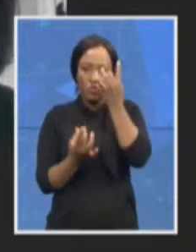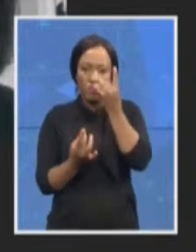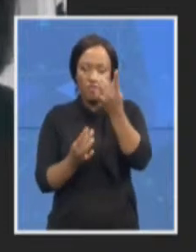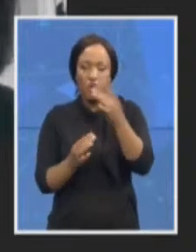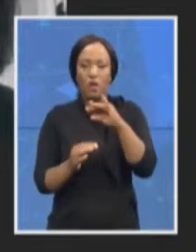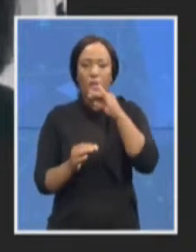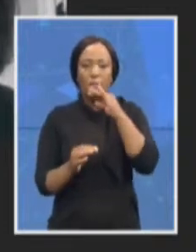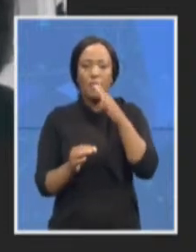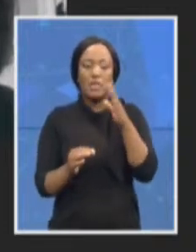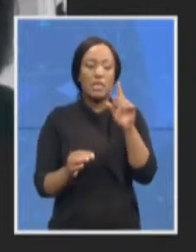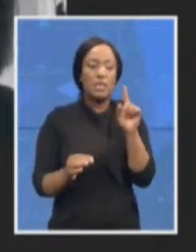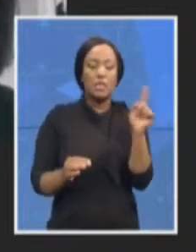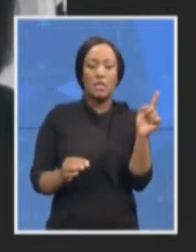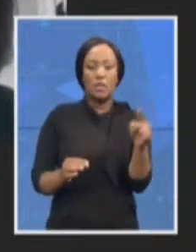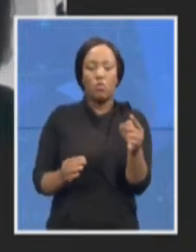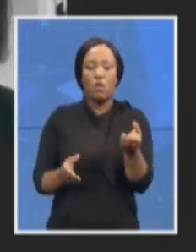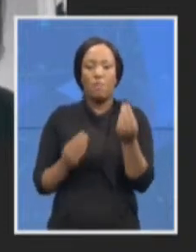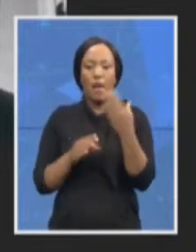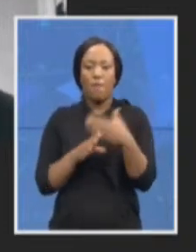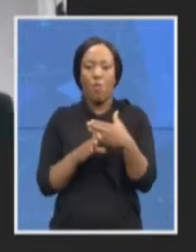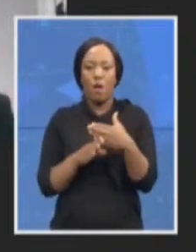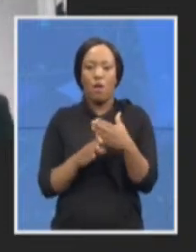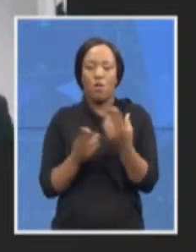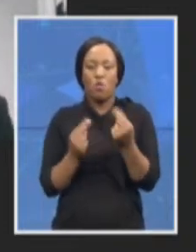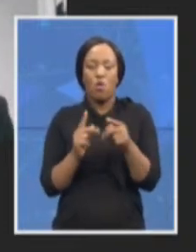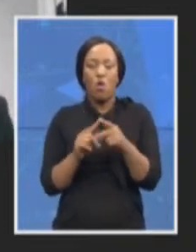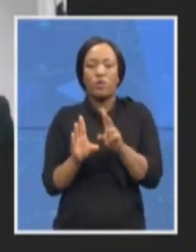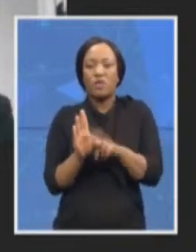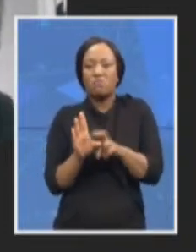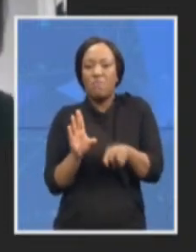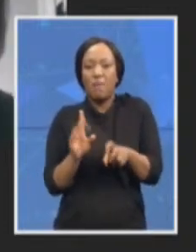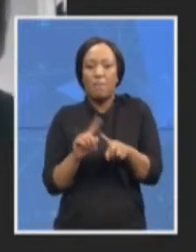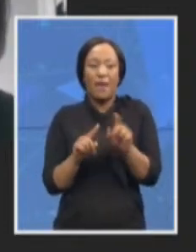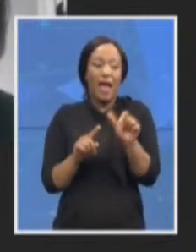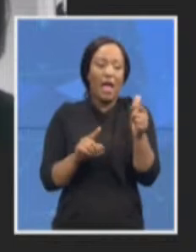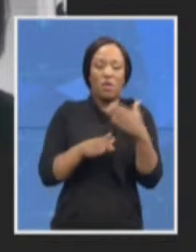is she leaving without something else lined up at this point thank you